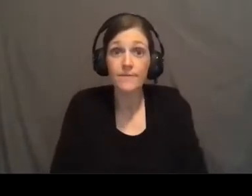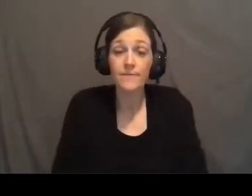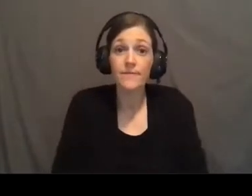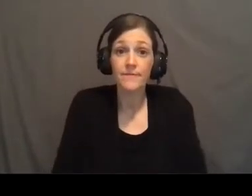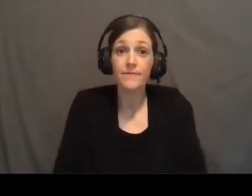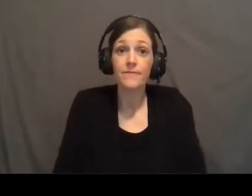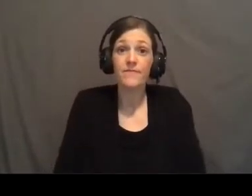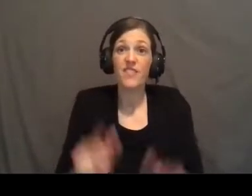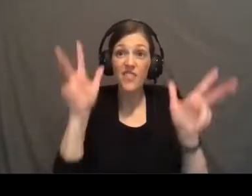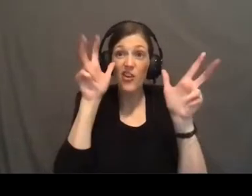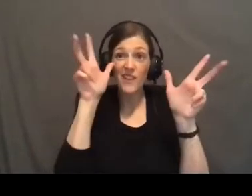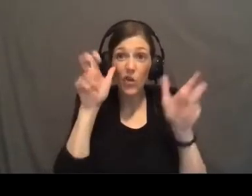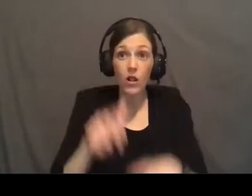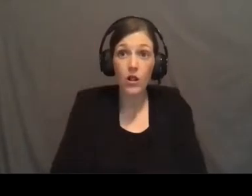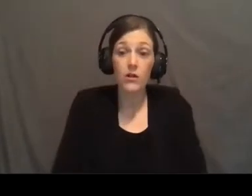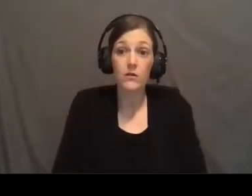they're evil